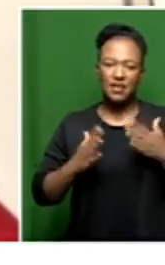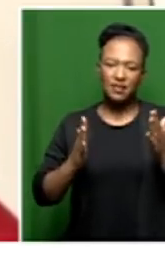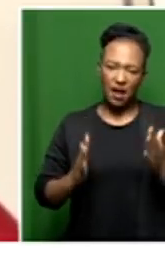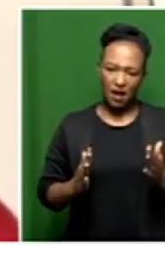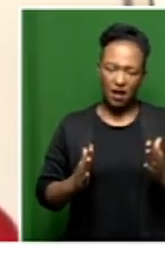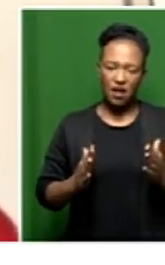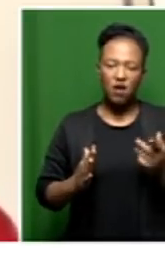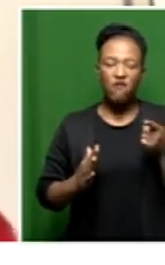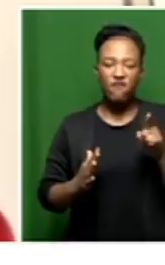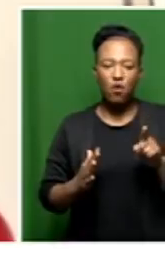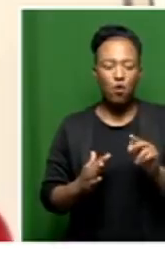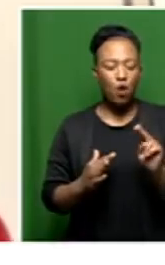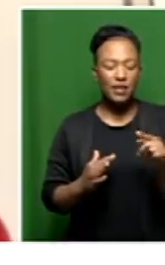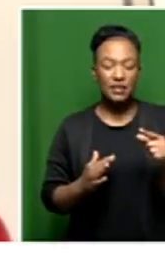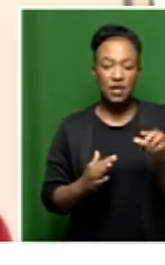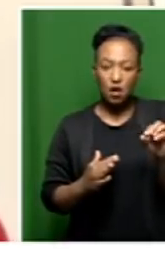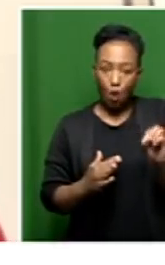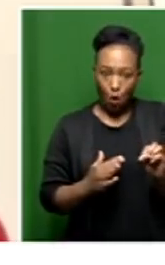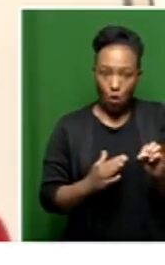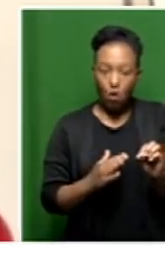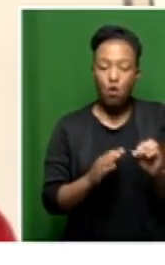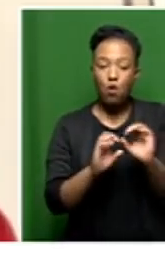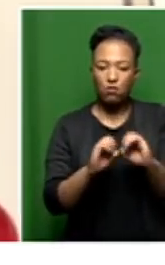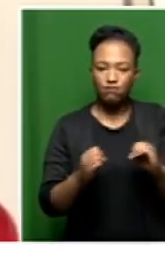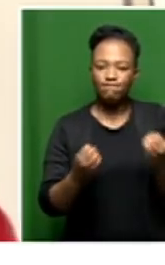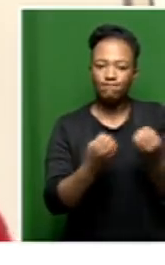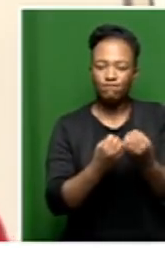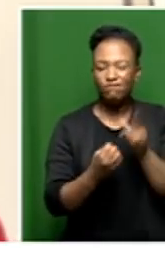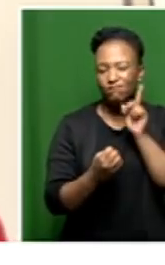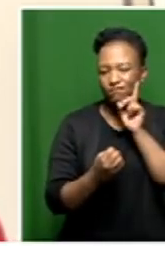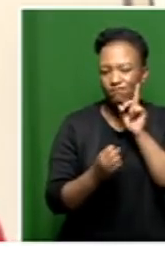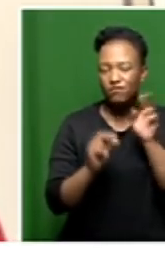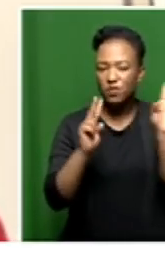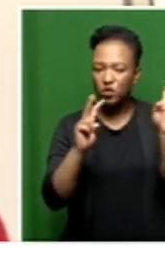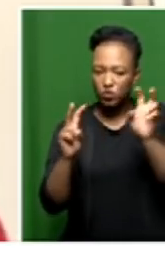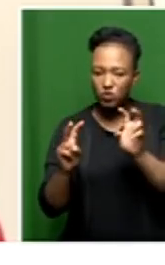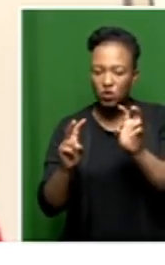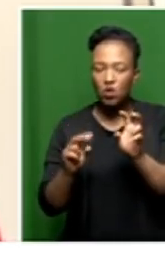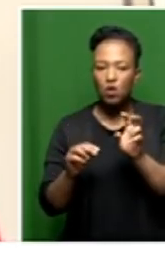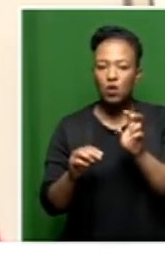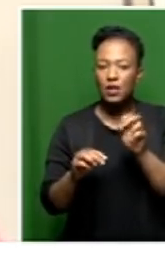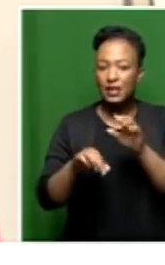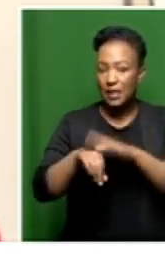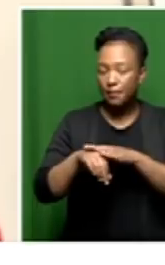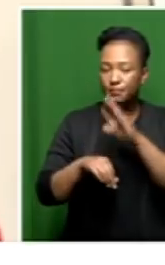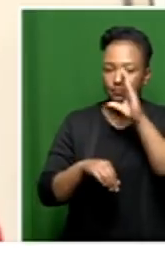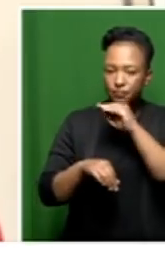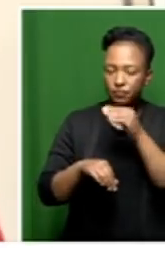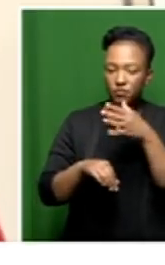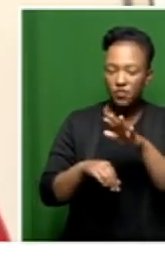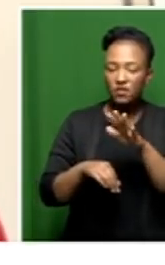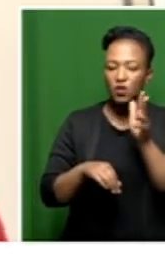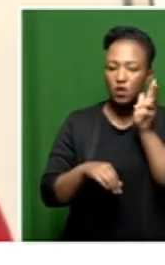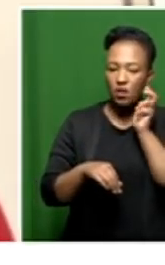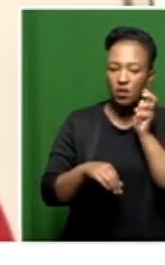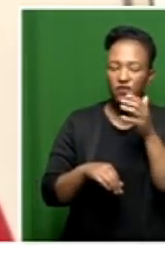terms of running a nonprofit organization, in terms of looking at the issues around, and when she spoke, I also heard her talking about the